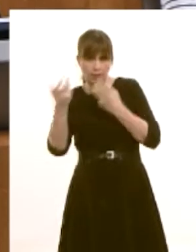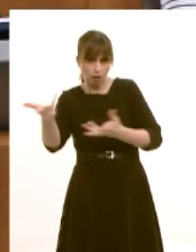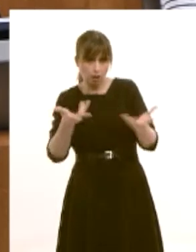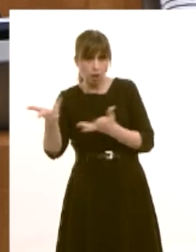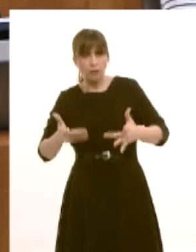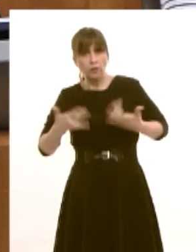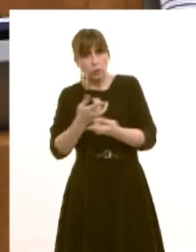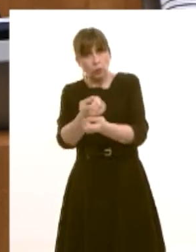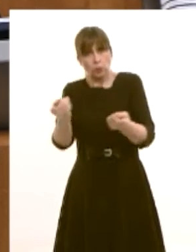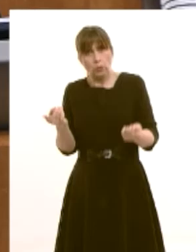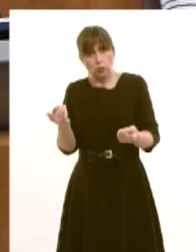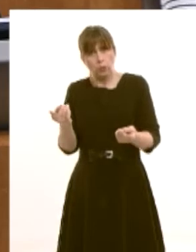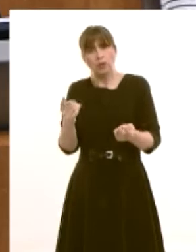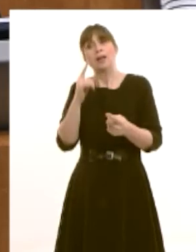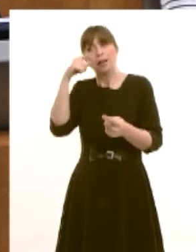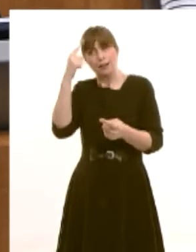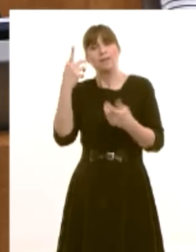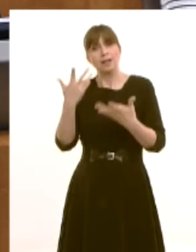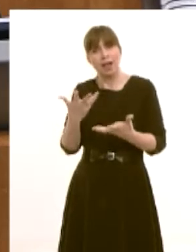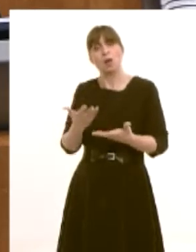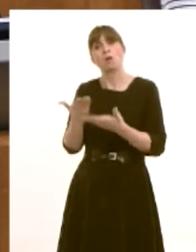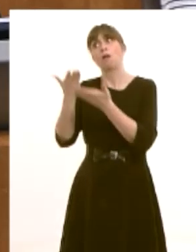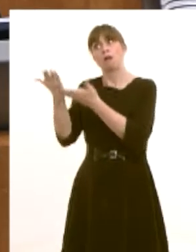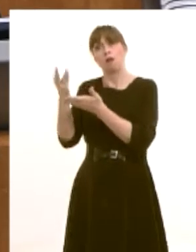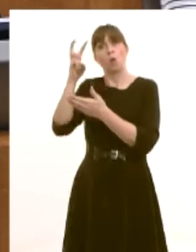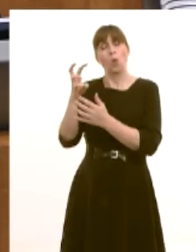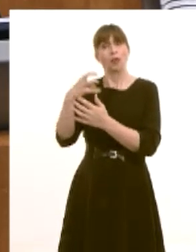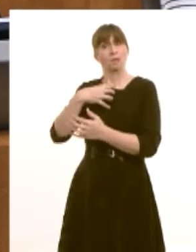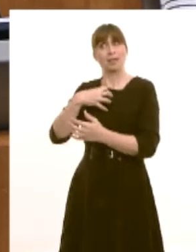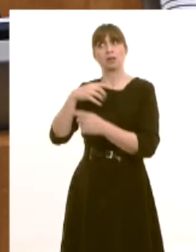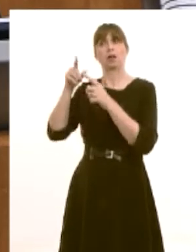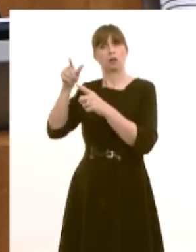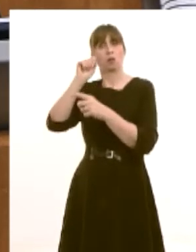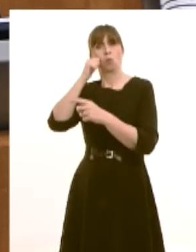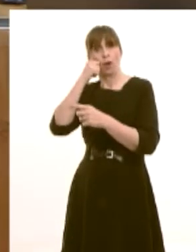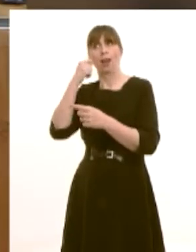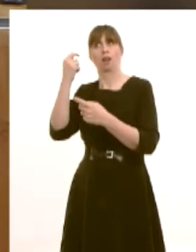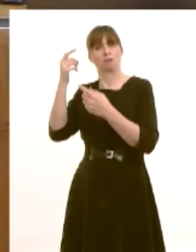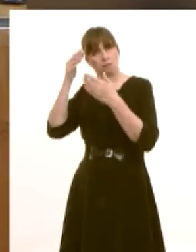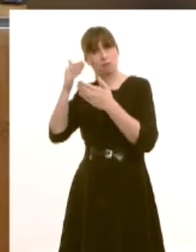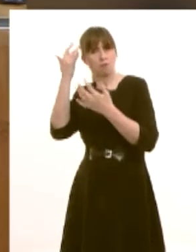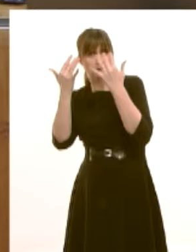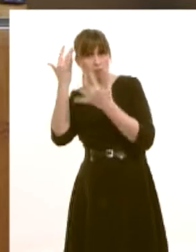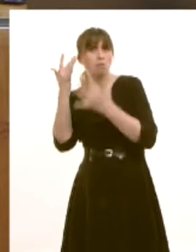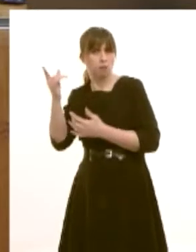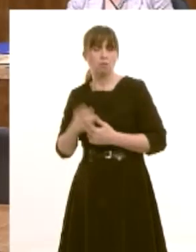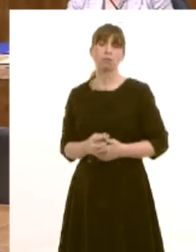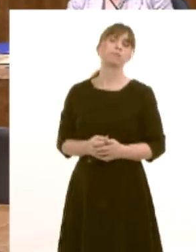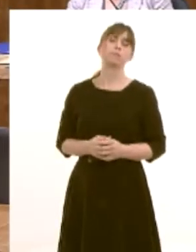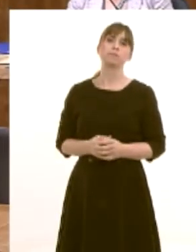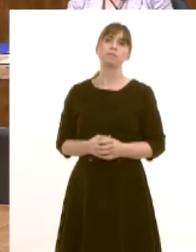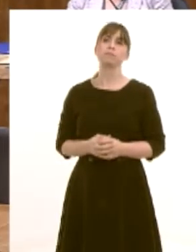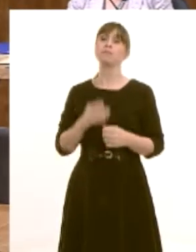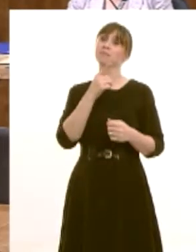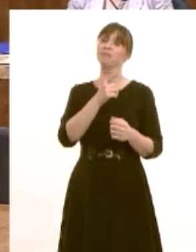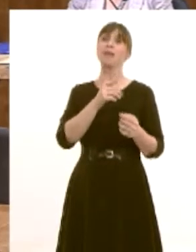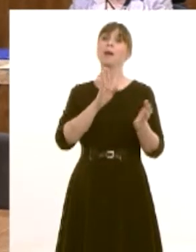If the matter now, of course, is referred to Welsh ministers, then these are issues which will be taken into account by the relevant minister. Mick Antony of on Brecon and